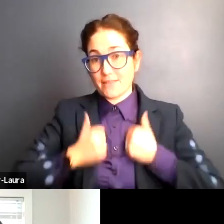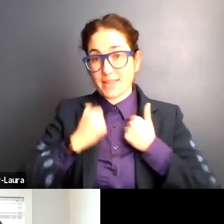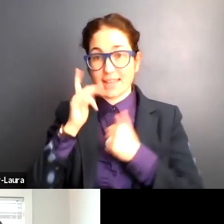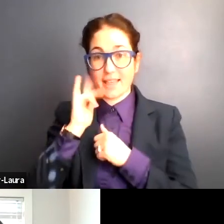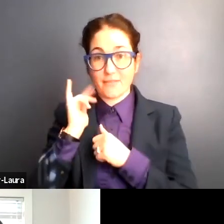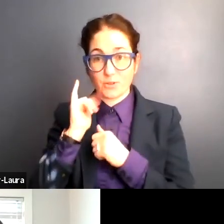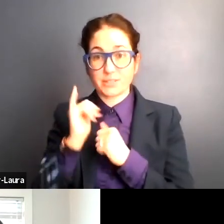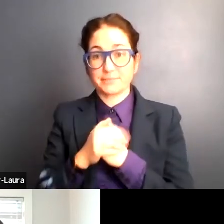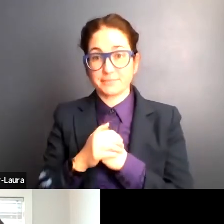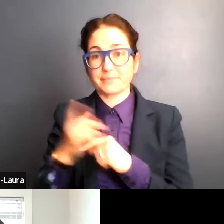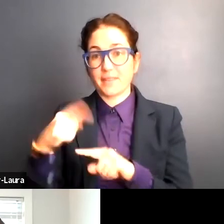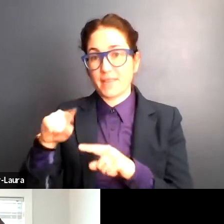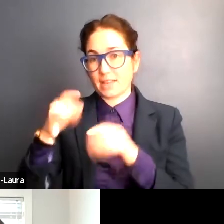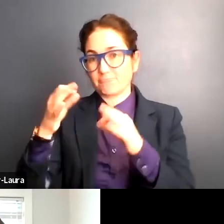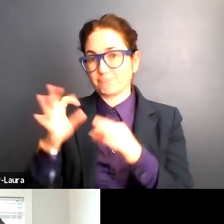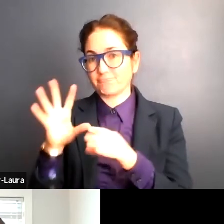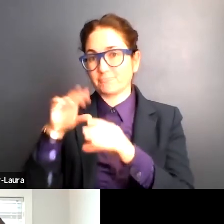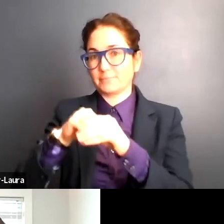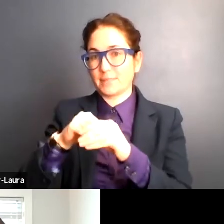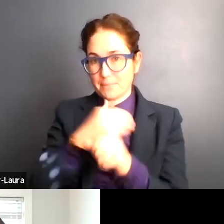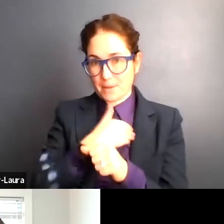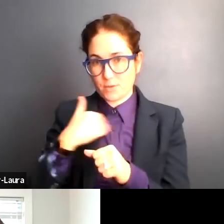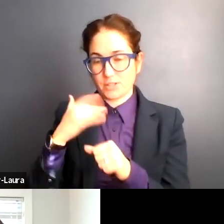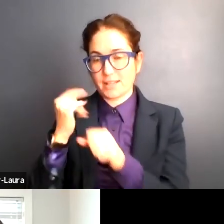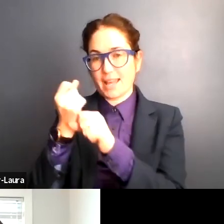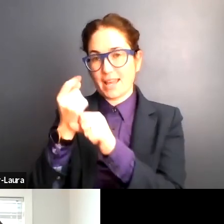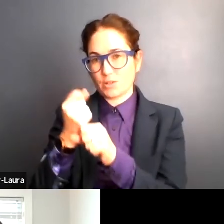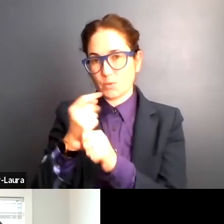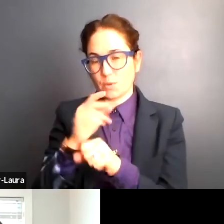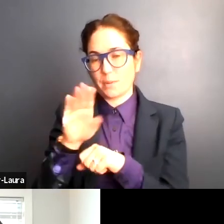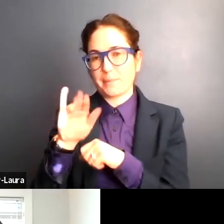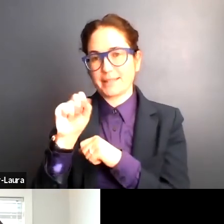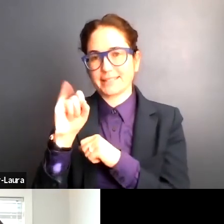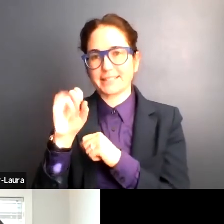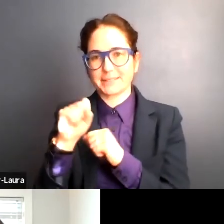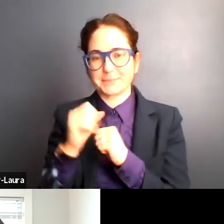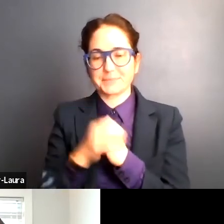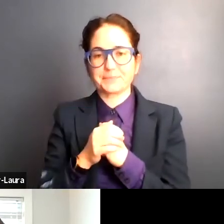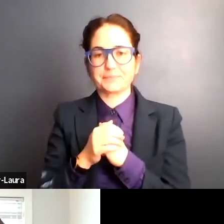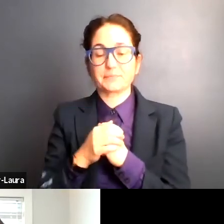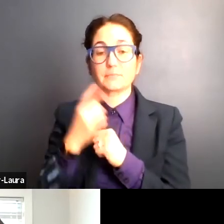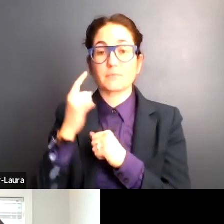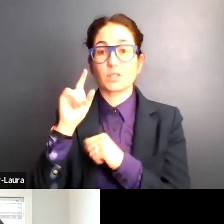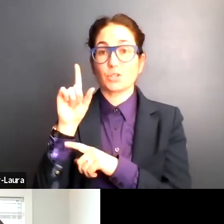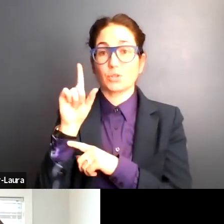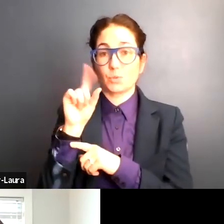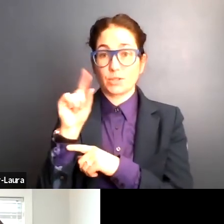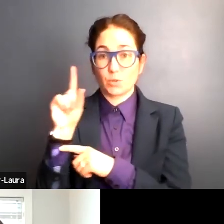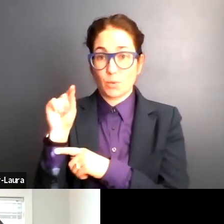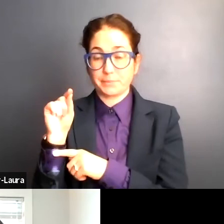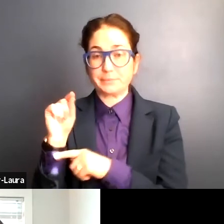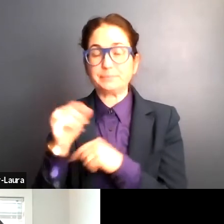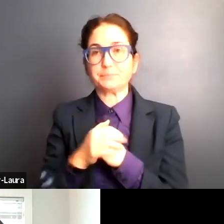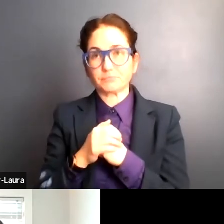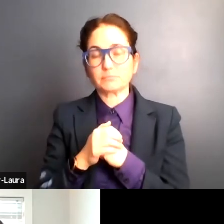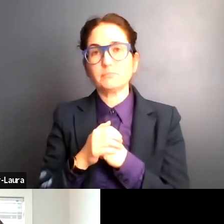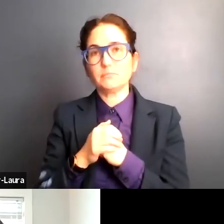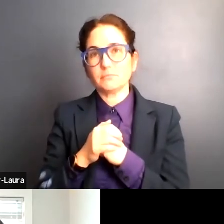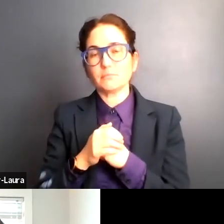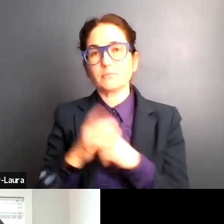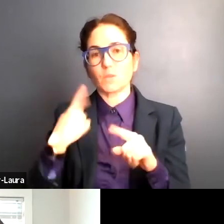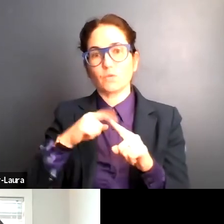that choose to be members on an annual basis. In 2020, we were very